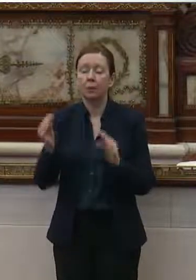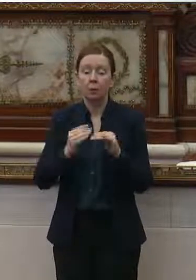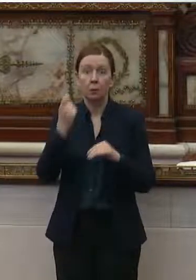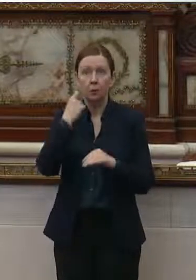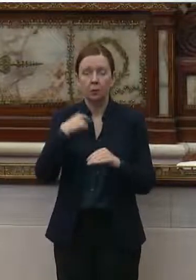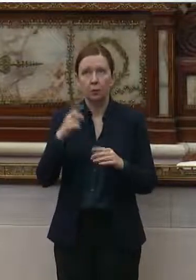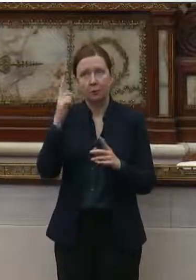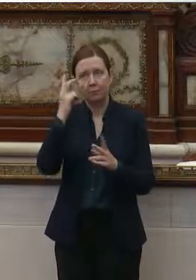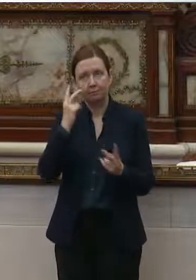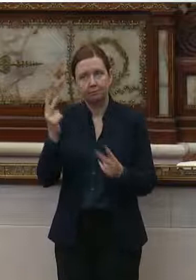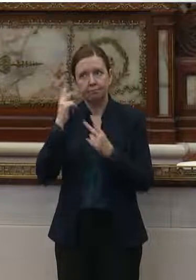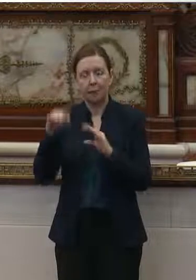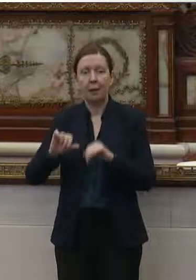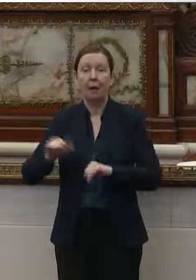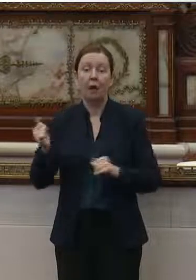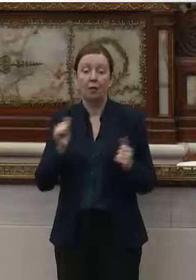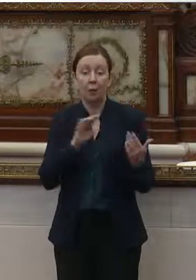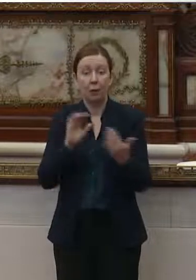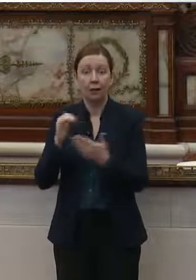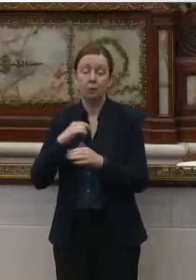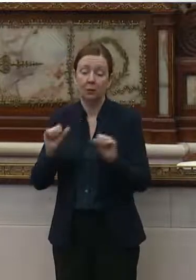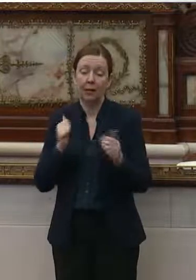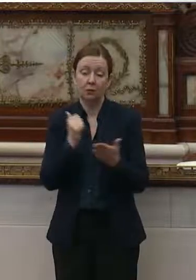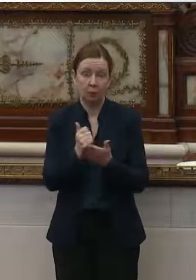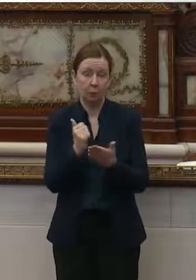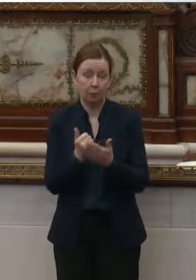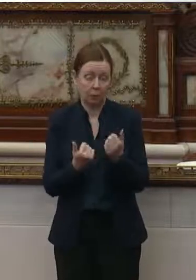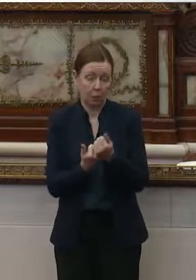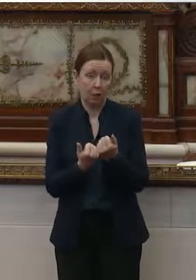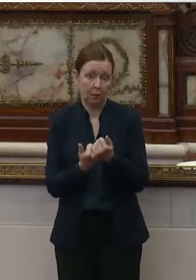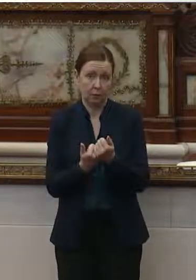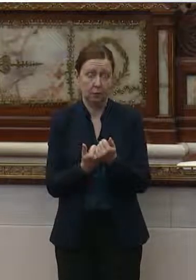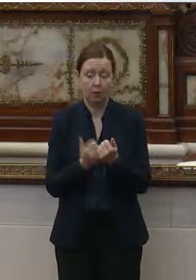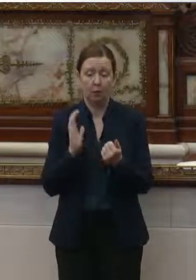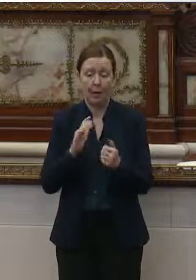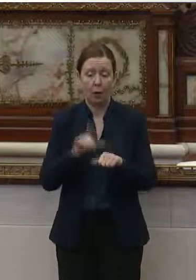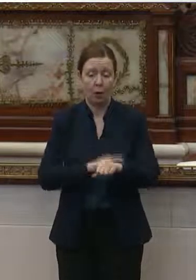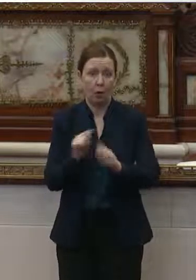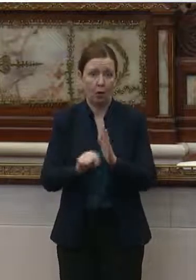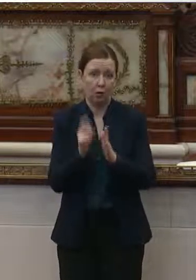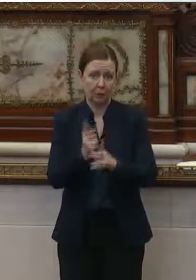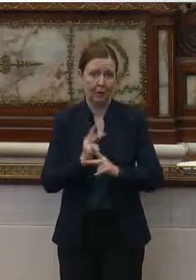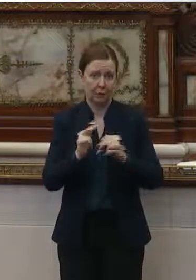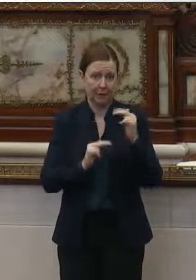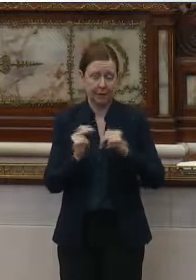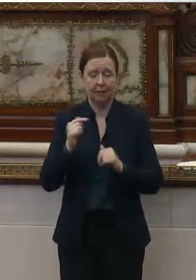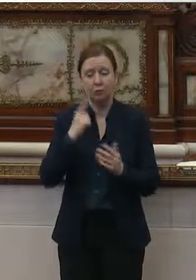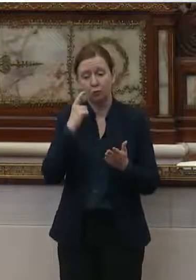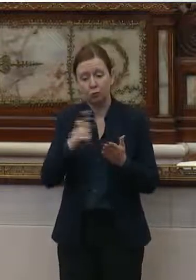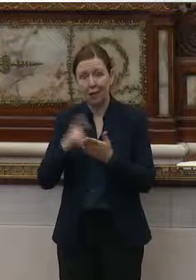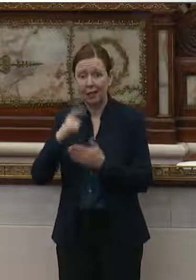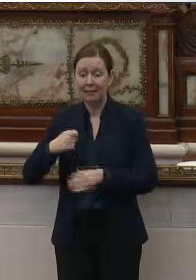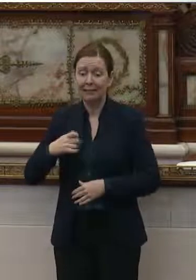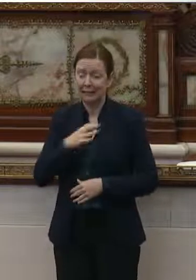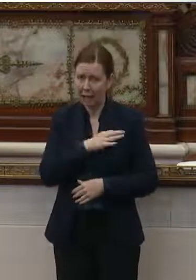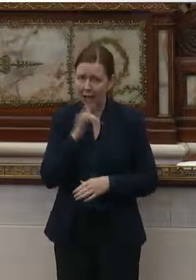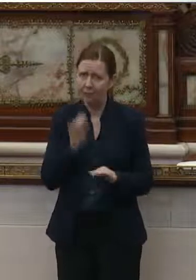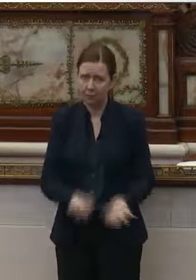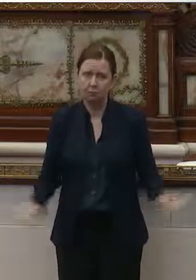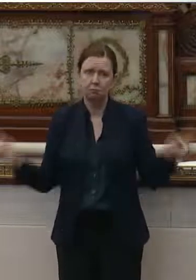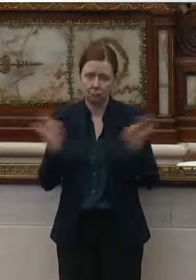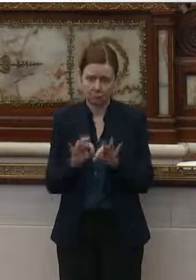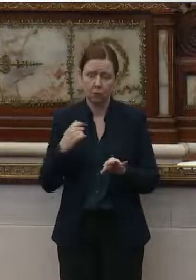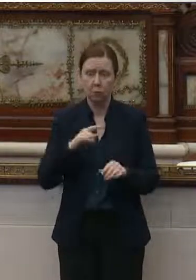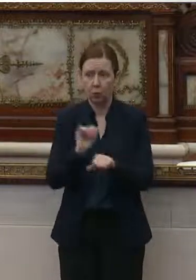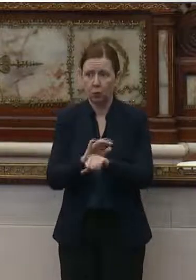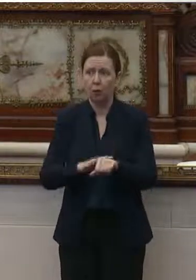we've been reflecting on other ways we can support our long-term care partners. I think recognizing these staff is really critical, so we're